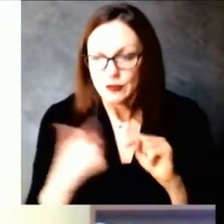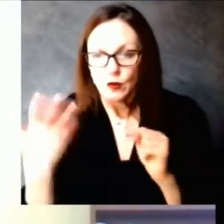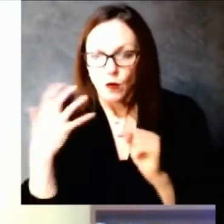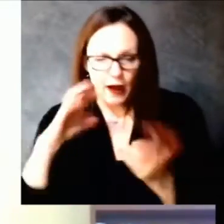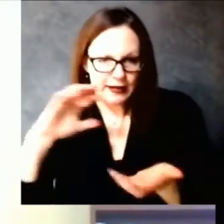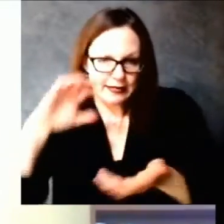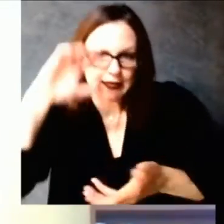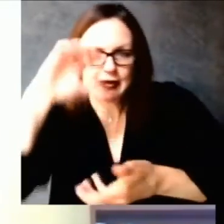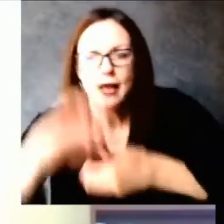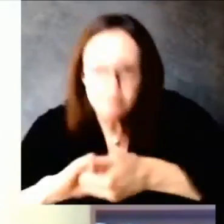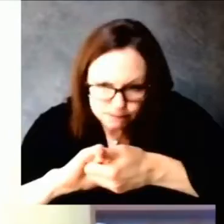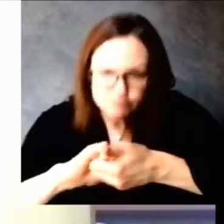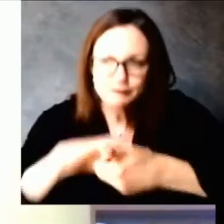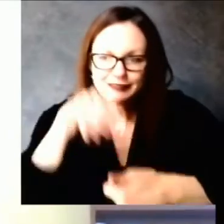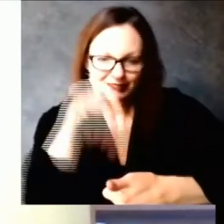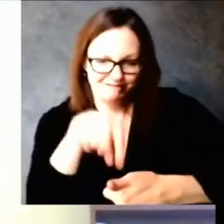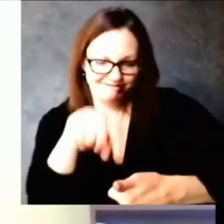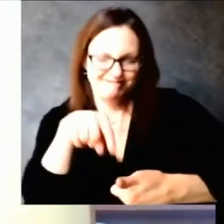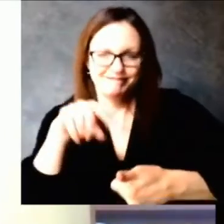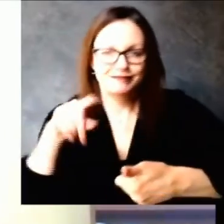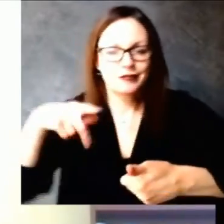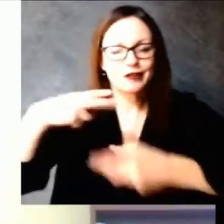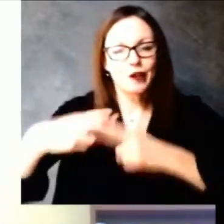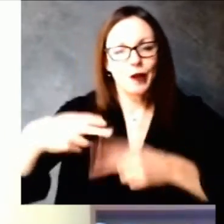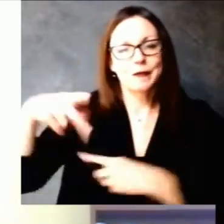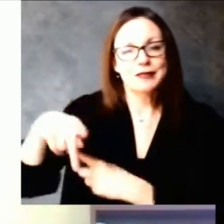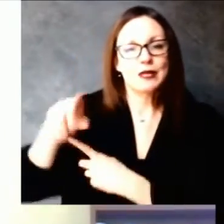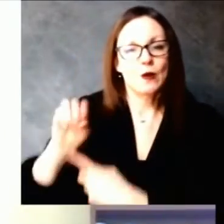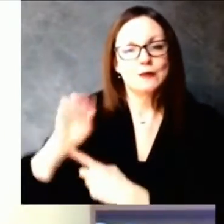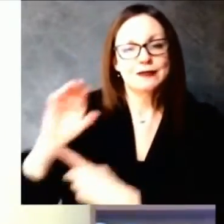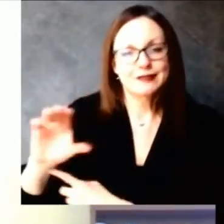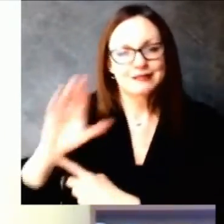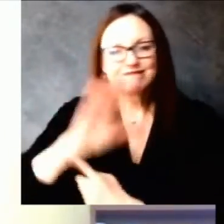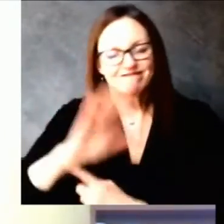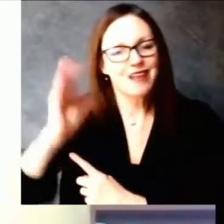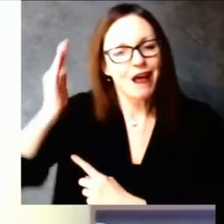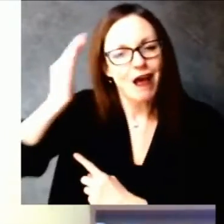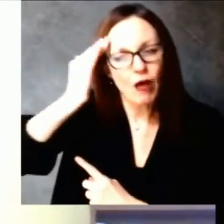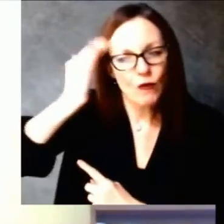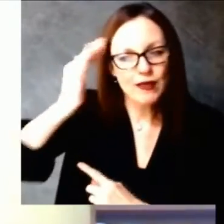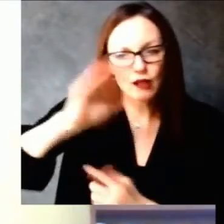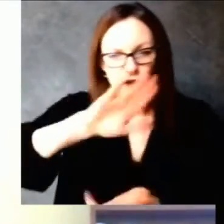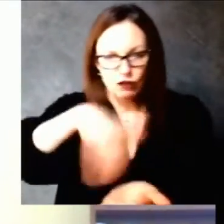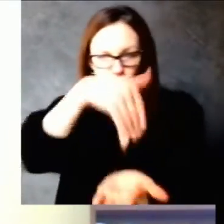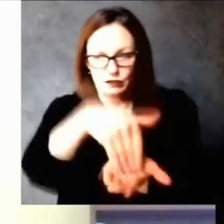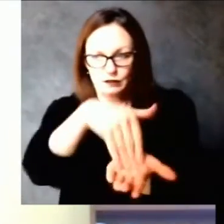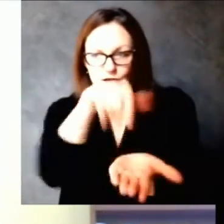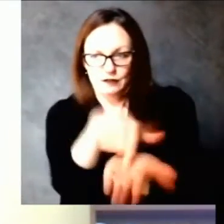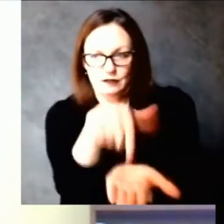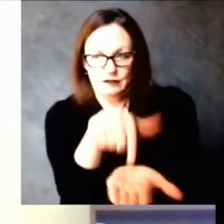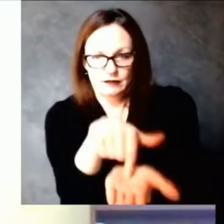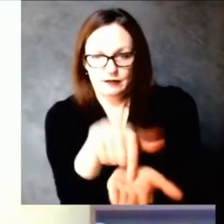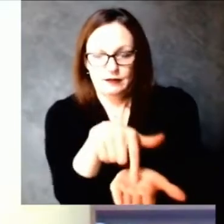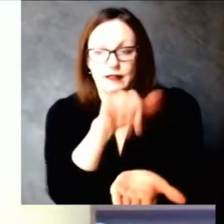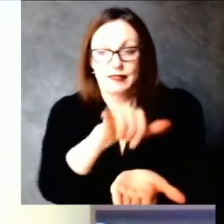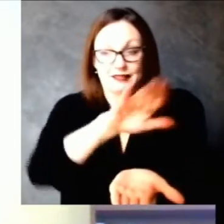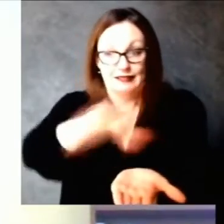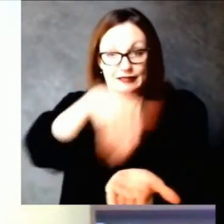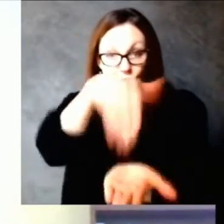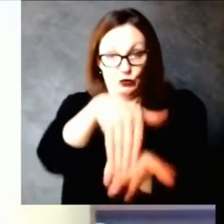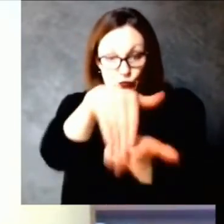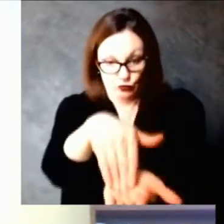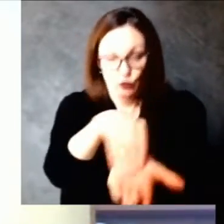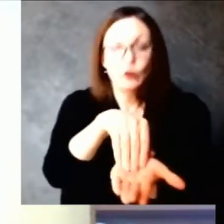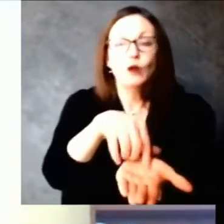and those other systems in communities that may not have as much vaccinating access i'll